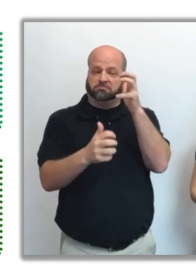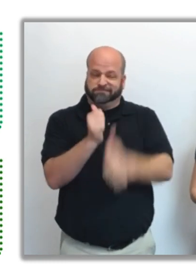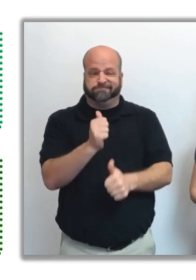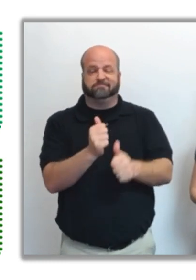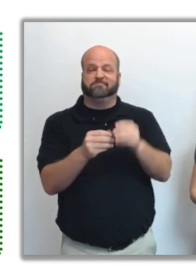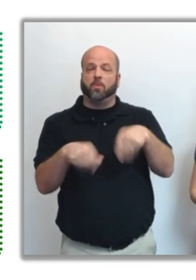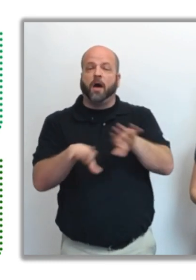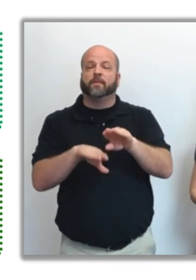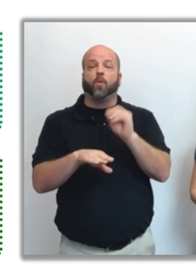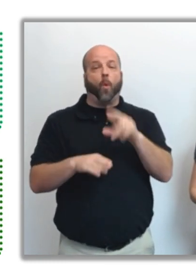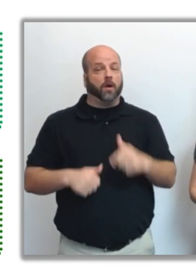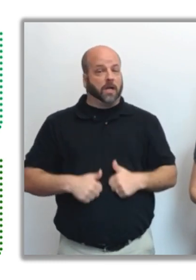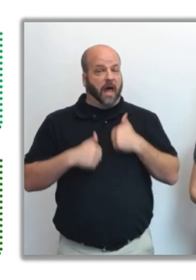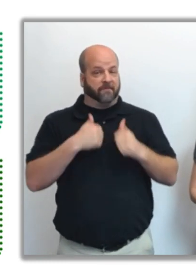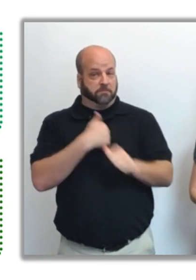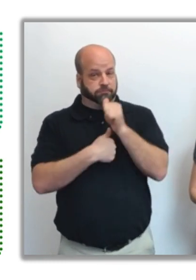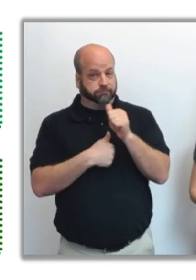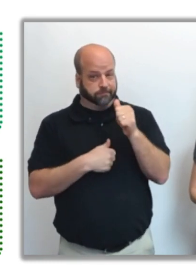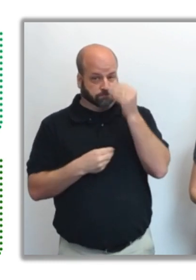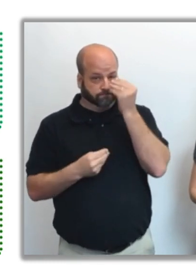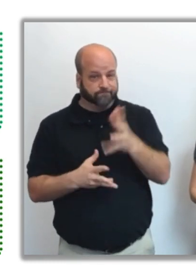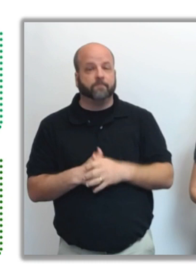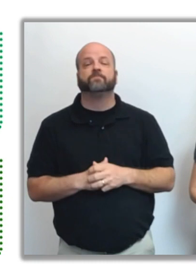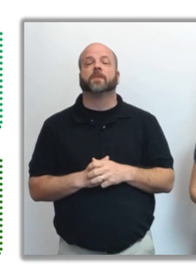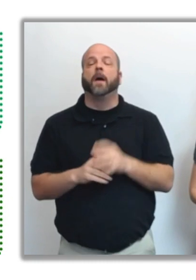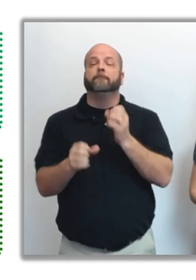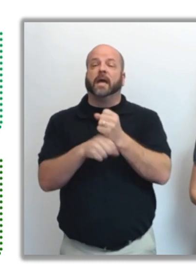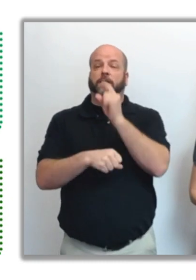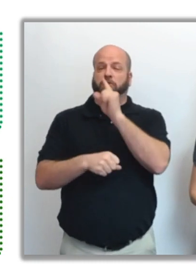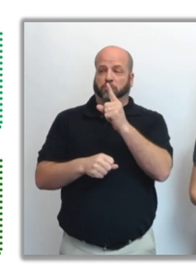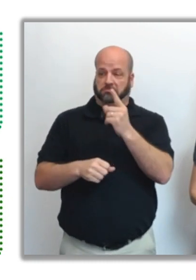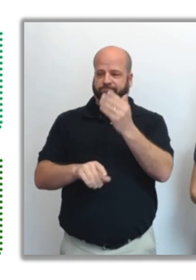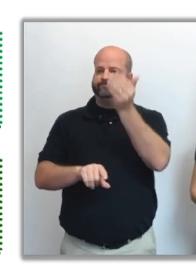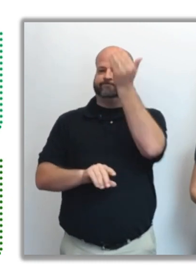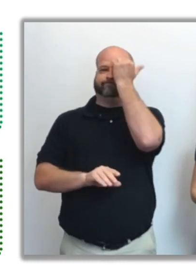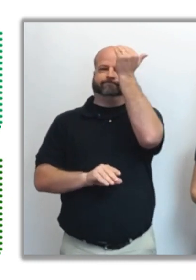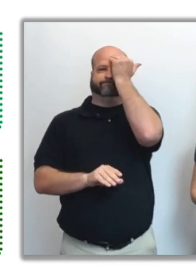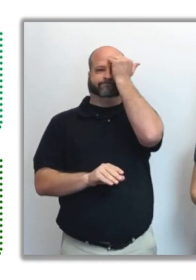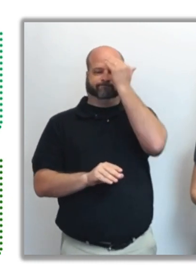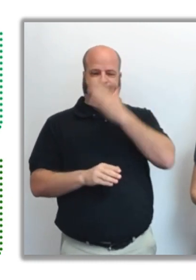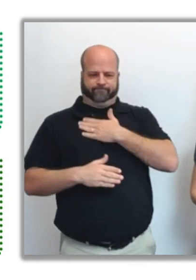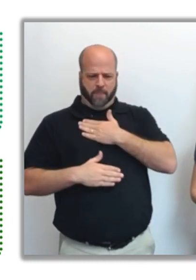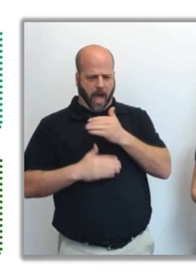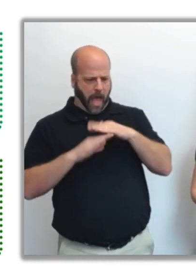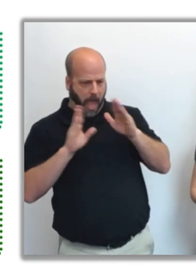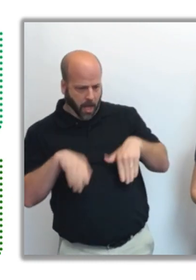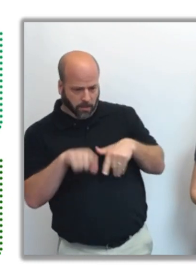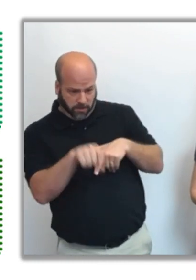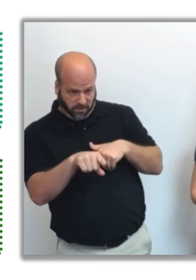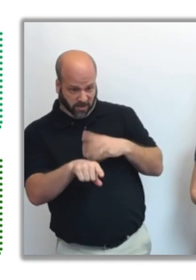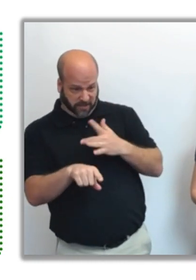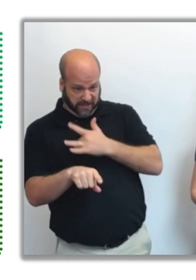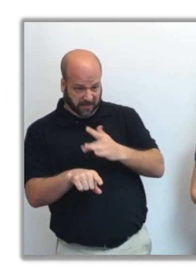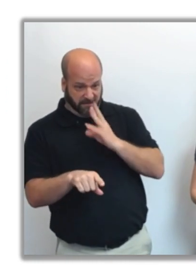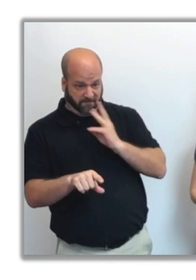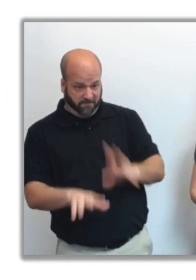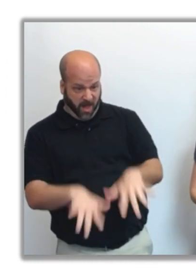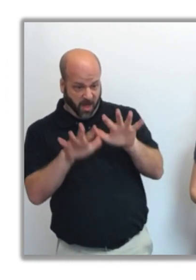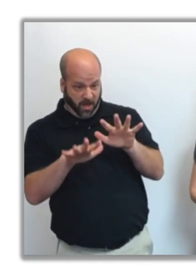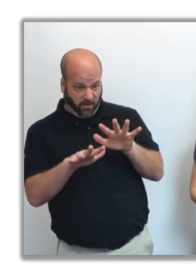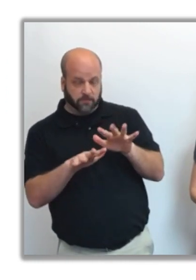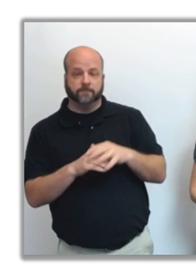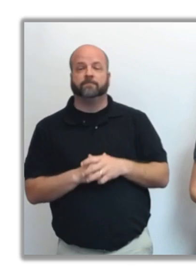-threatening. Be sure to know if you live in a flood-prone or low-lying area or near rivers and creeks.